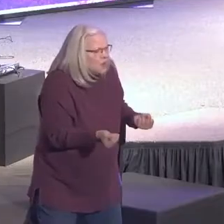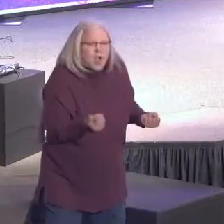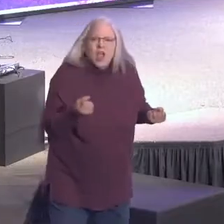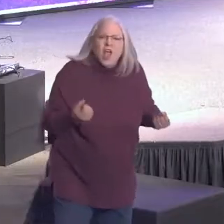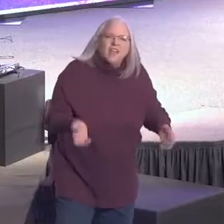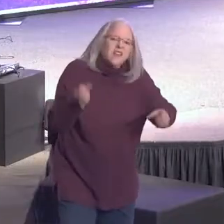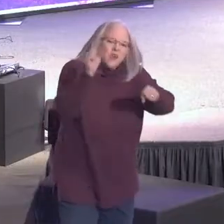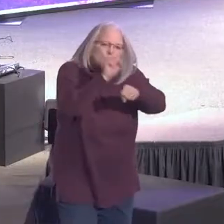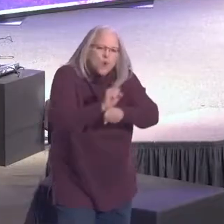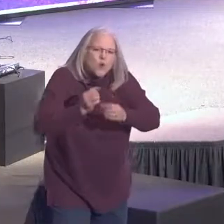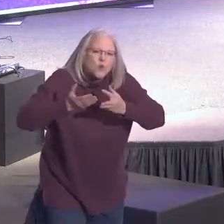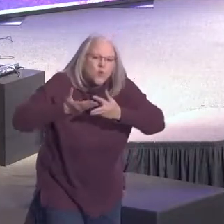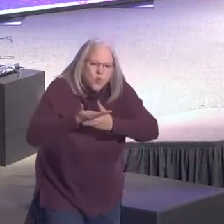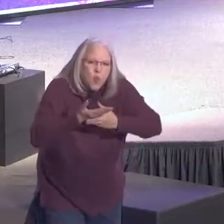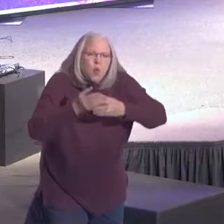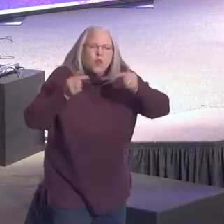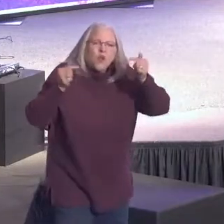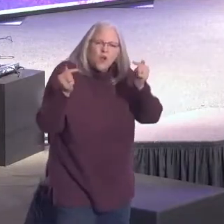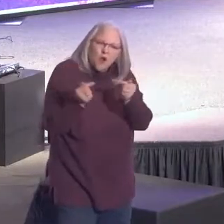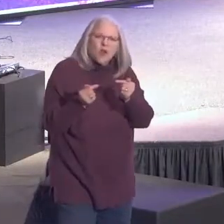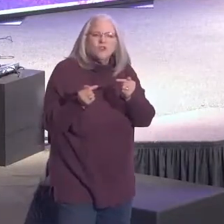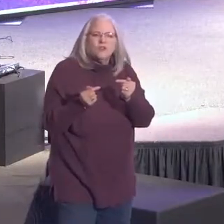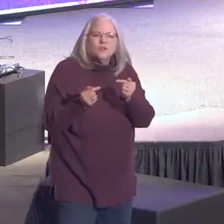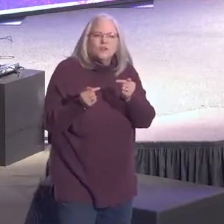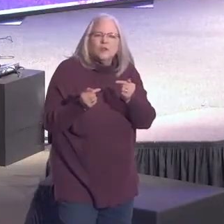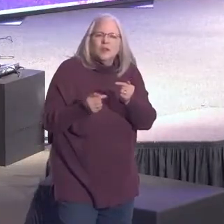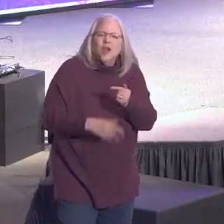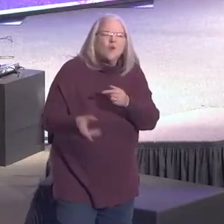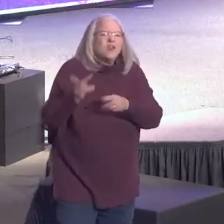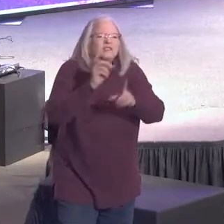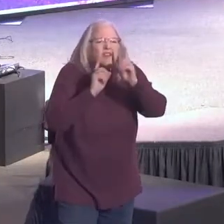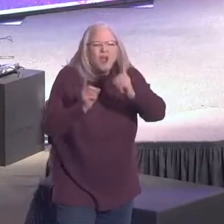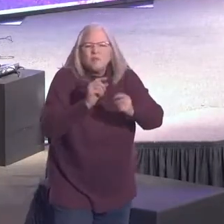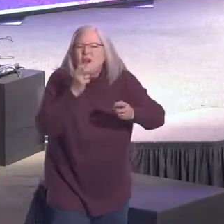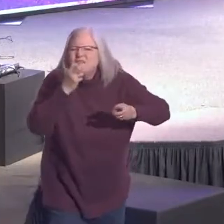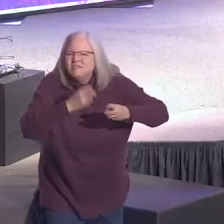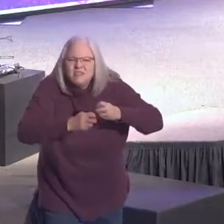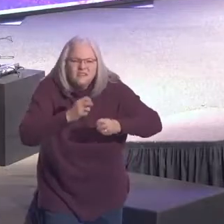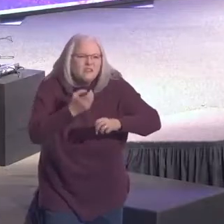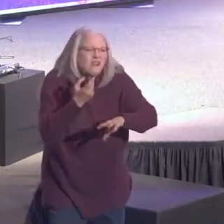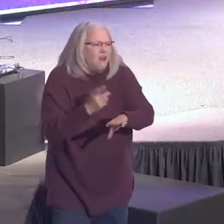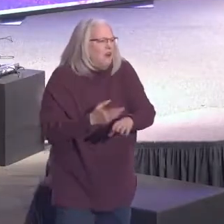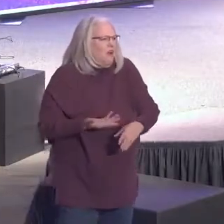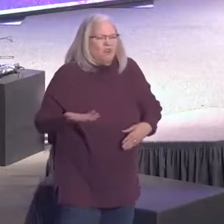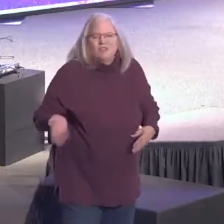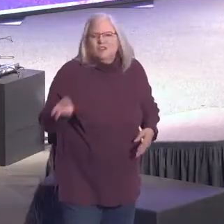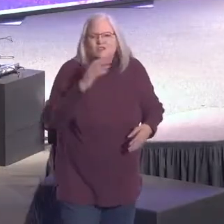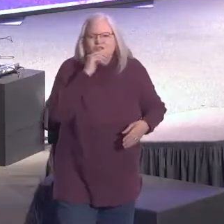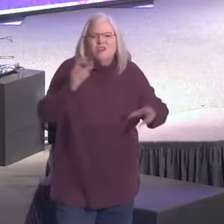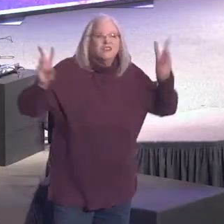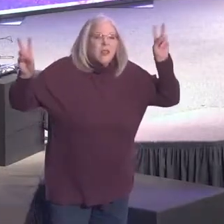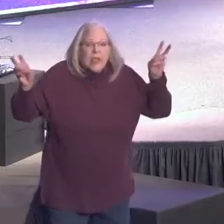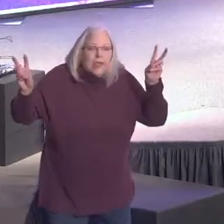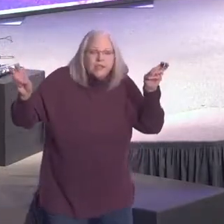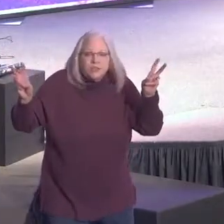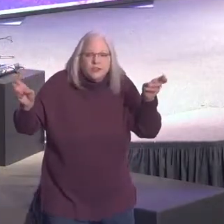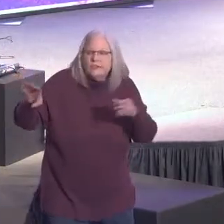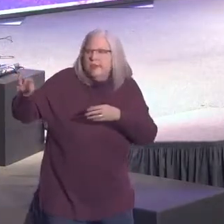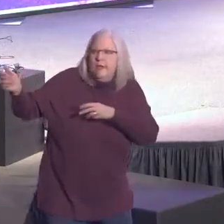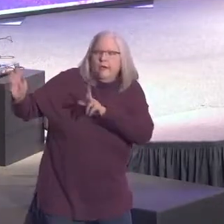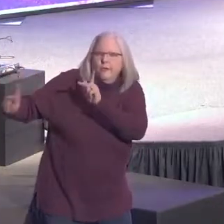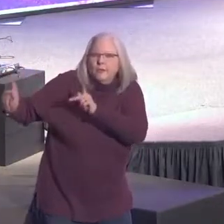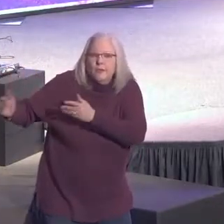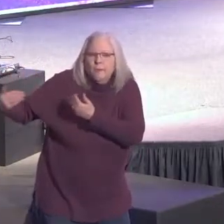deal to heal. Where we talk about the hard things. Where we don't just talk about the issues that those other